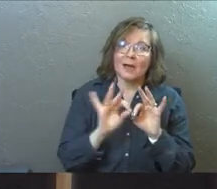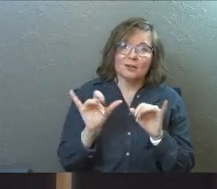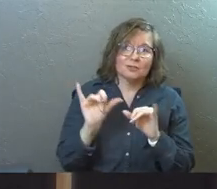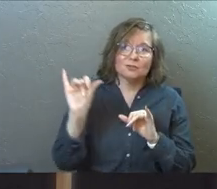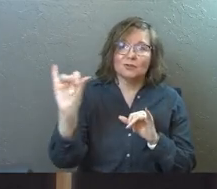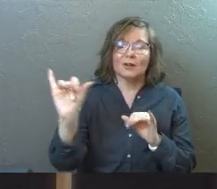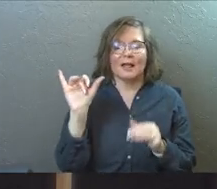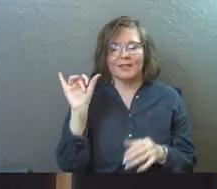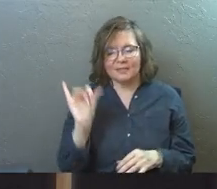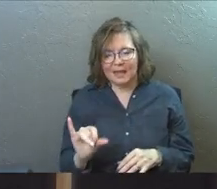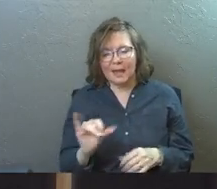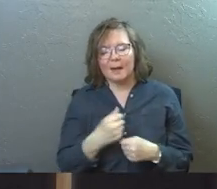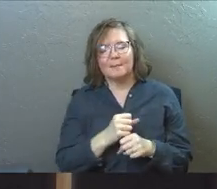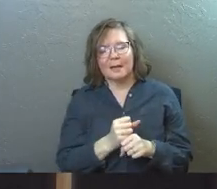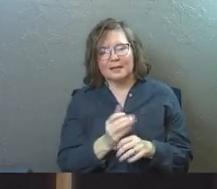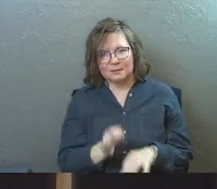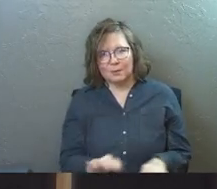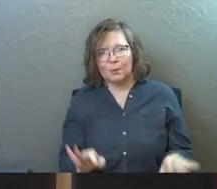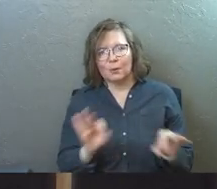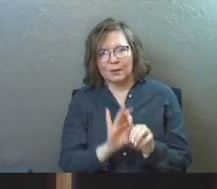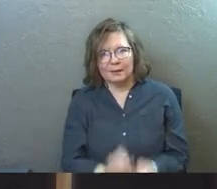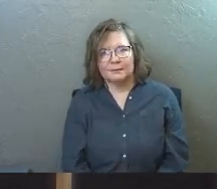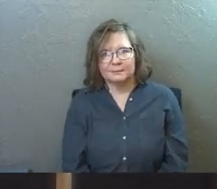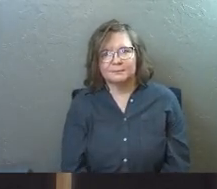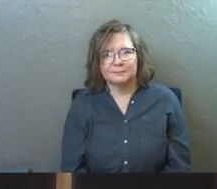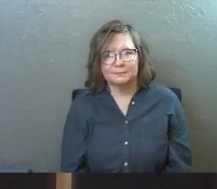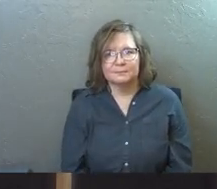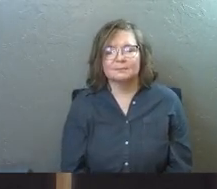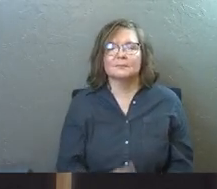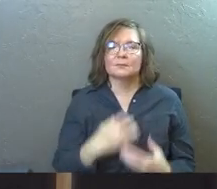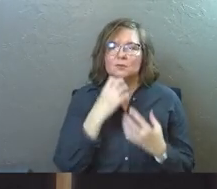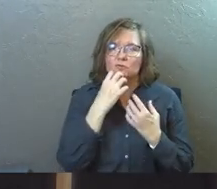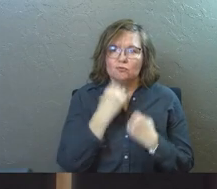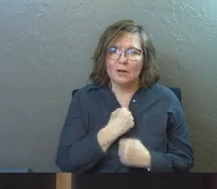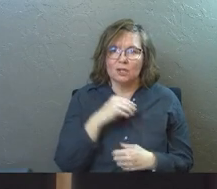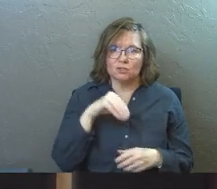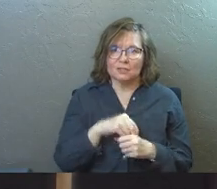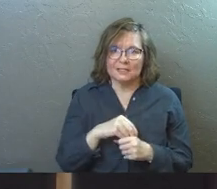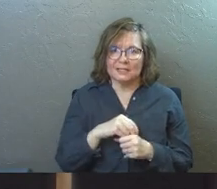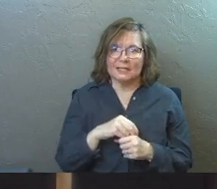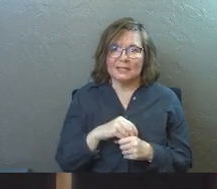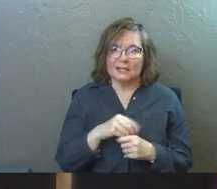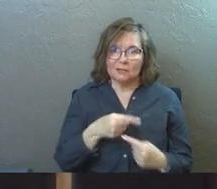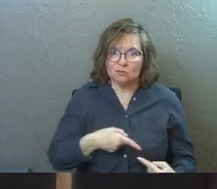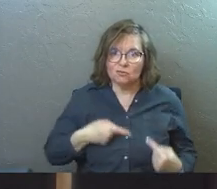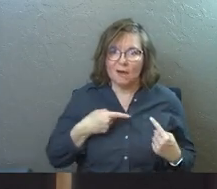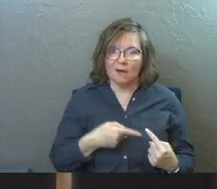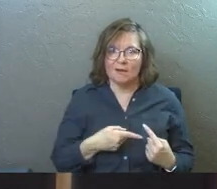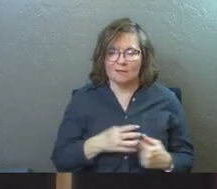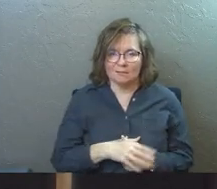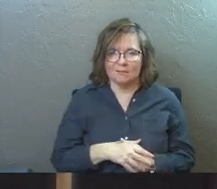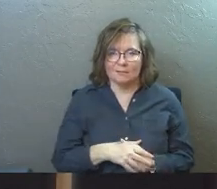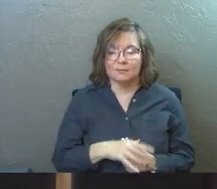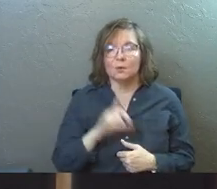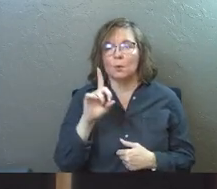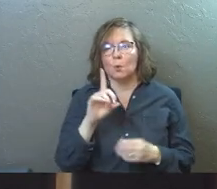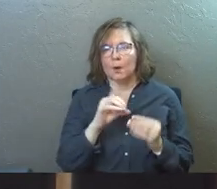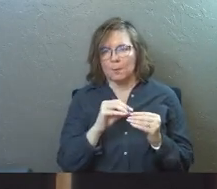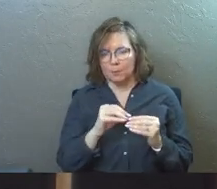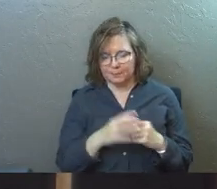eternal. And that makes it worth it. Treasure in the trial. Here's one more treasure.